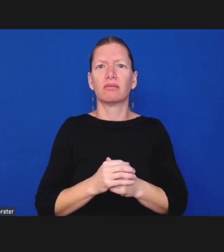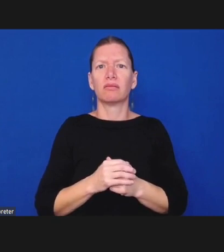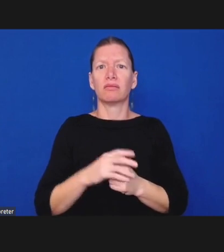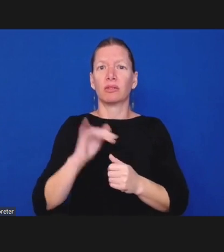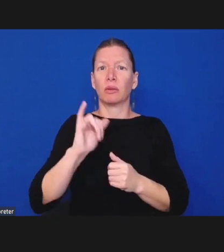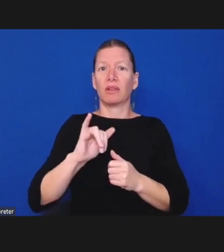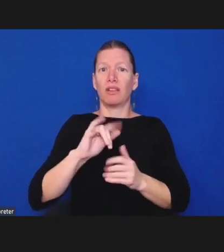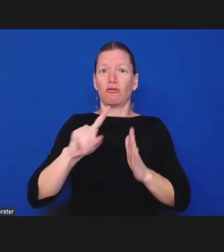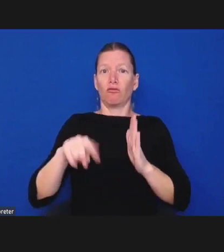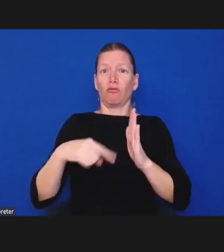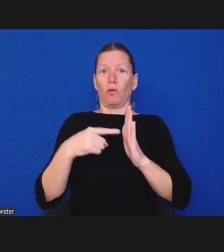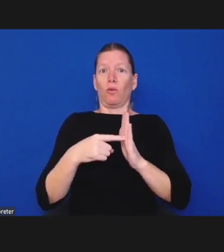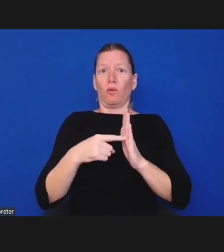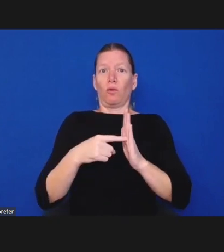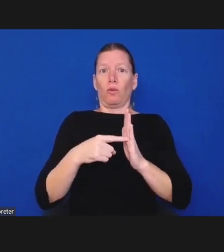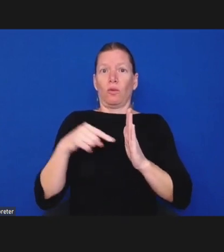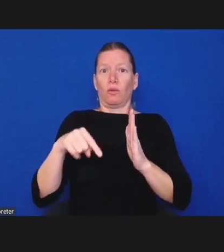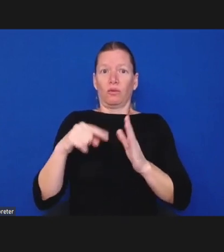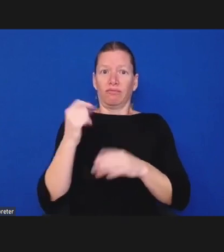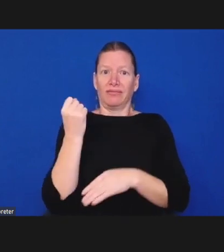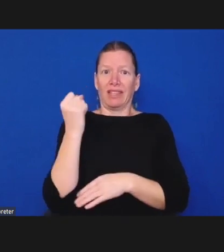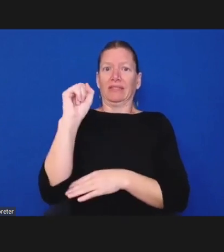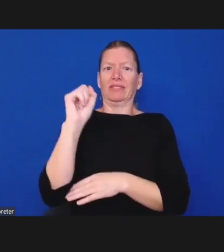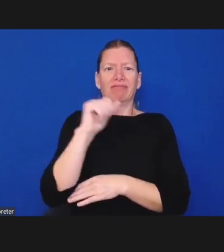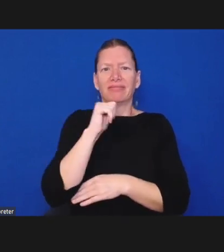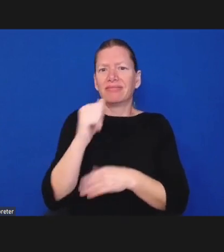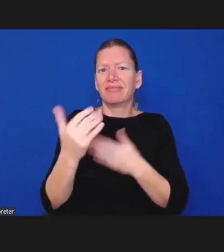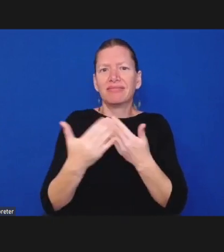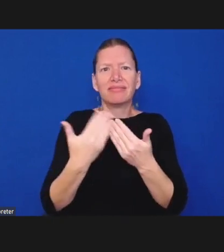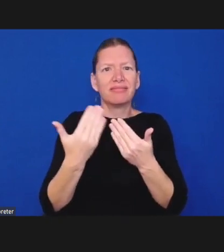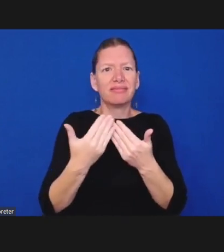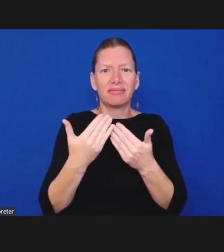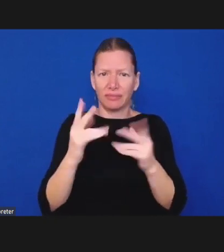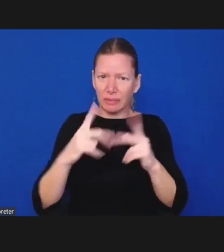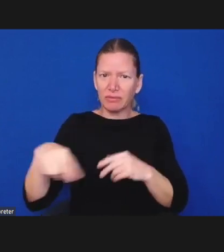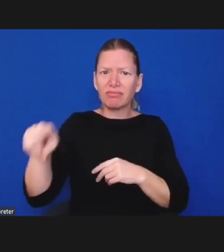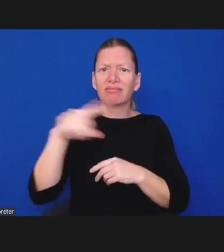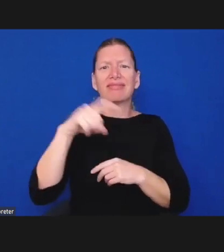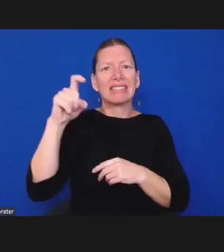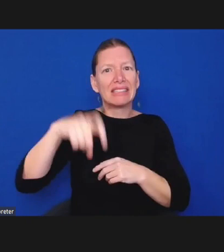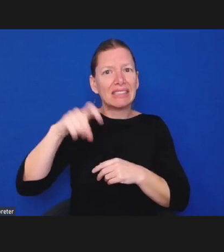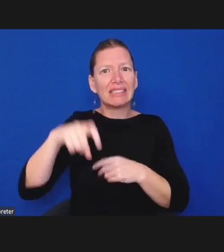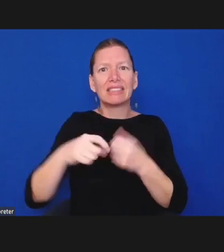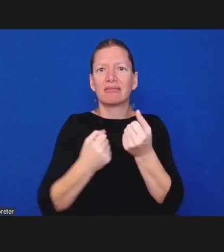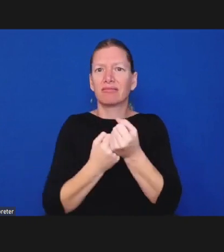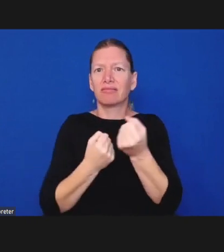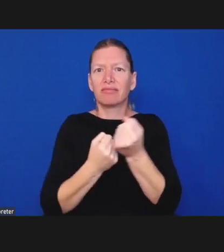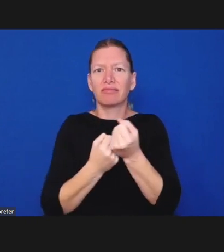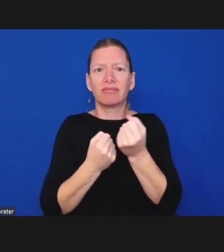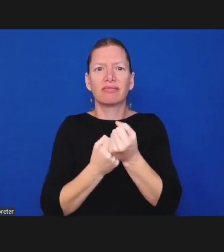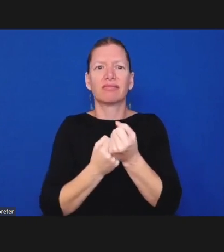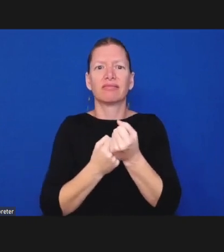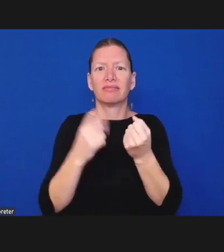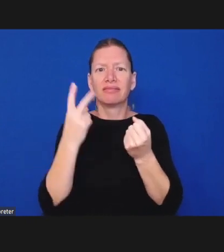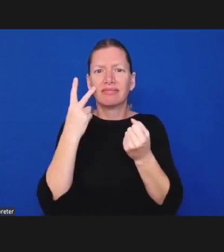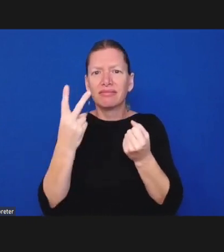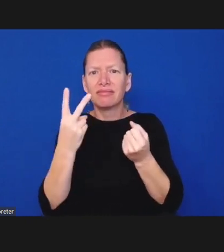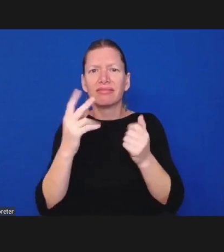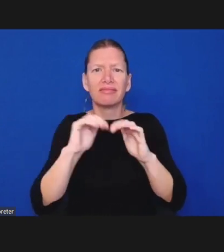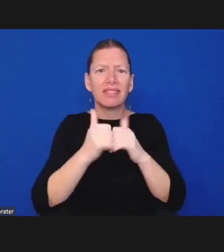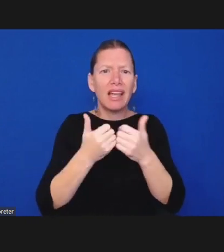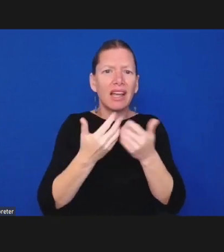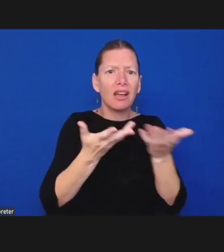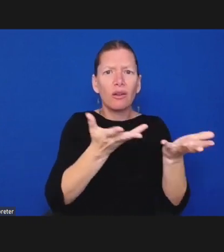people from other communities and see how they've done things how they've handled situations how they've struck that that right balance um